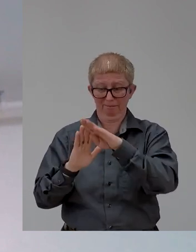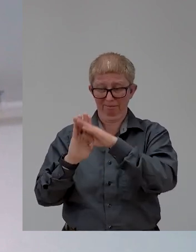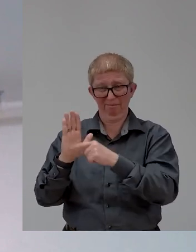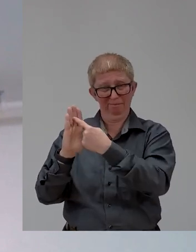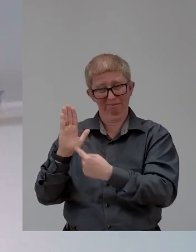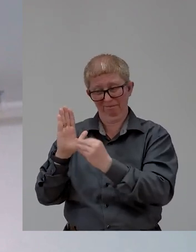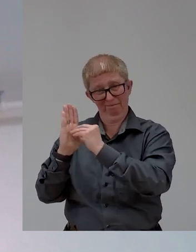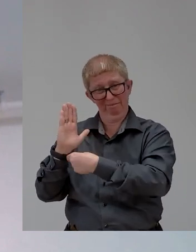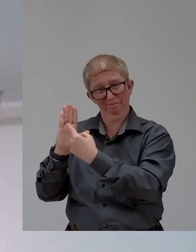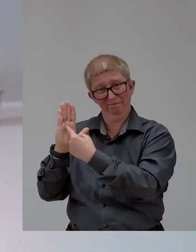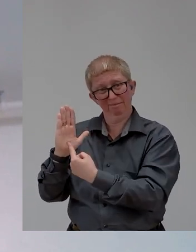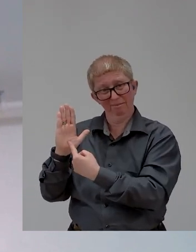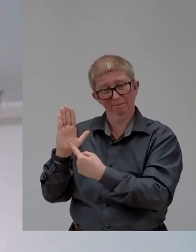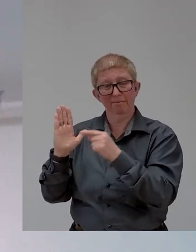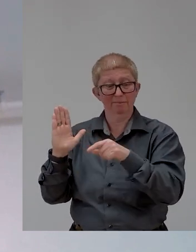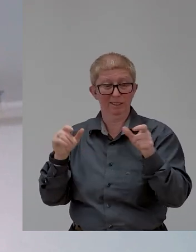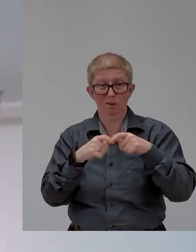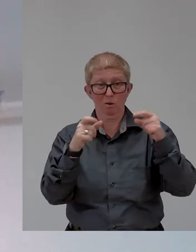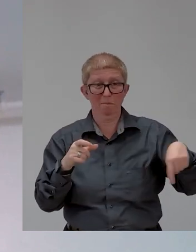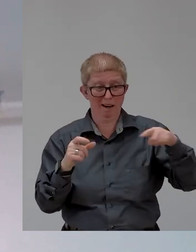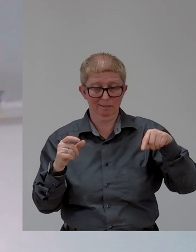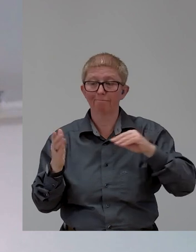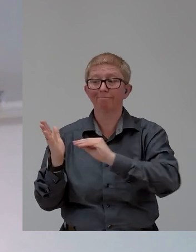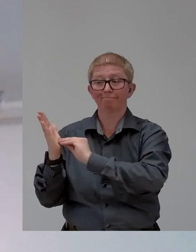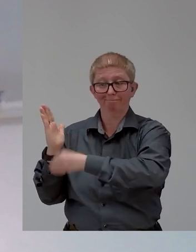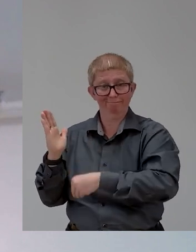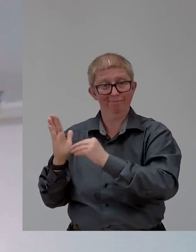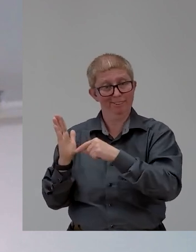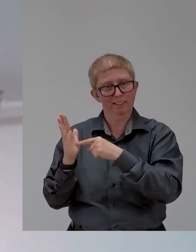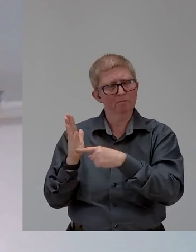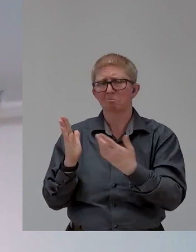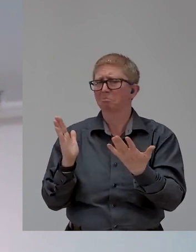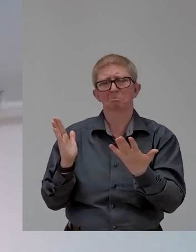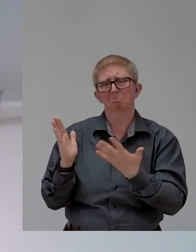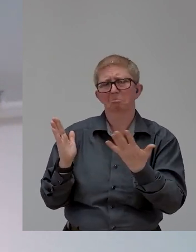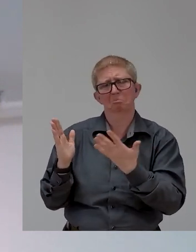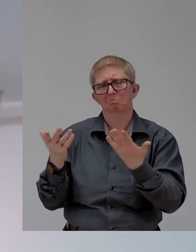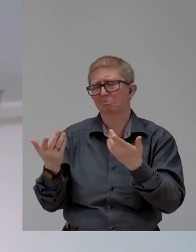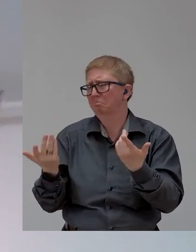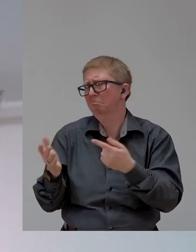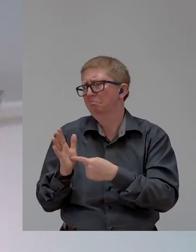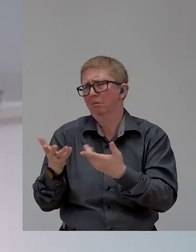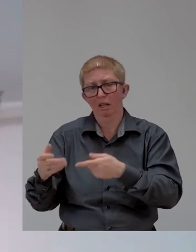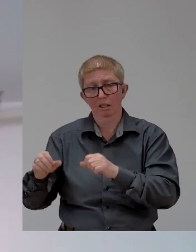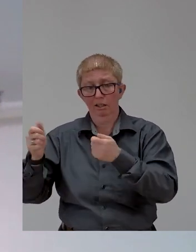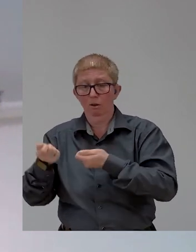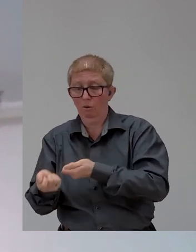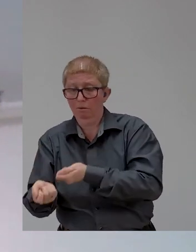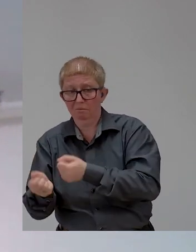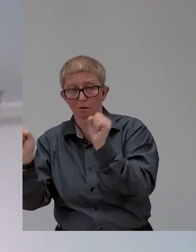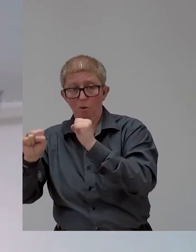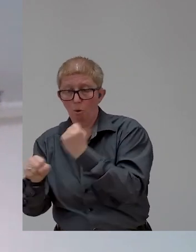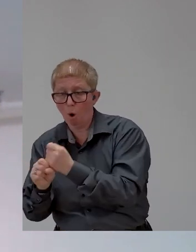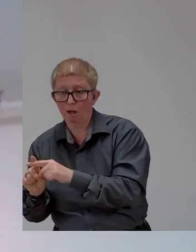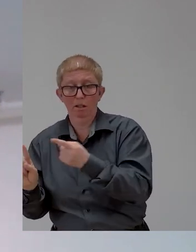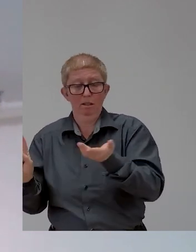contracts for things ranging from cleaning services to catering services to transportation. if it can